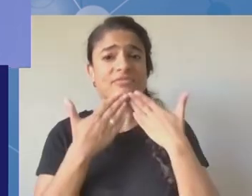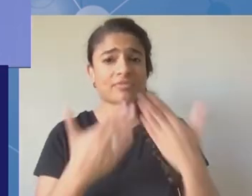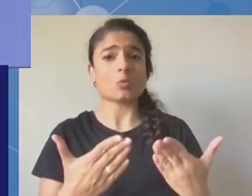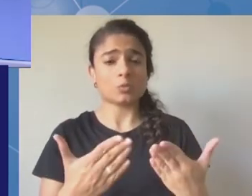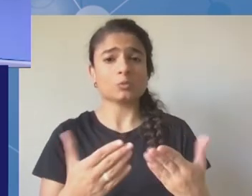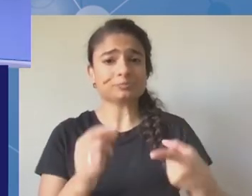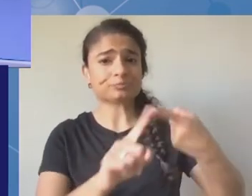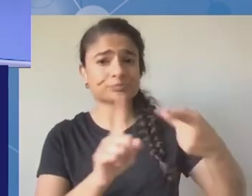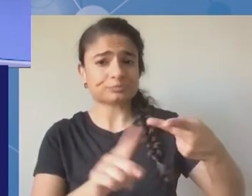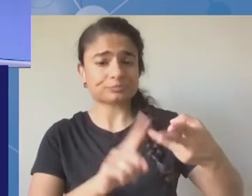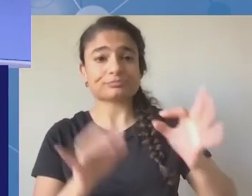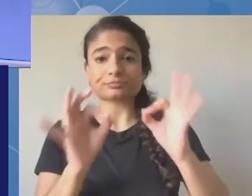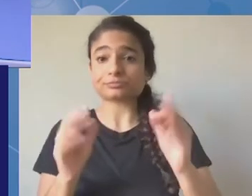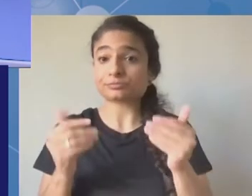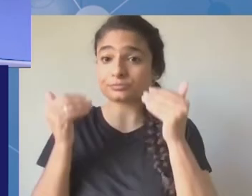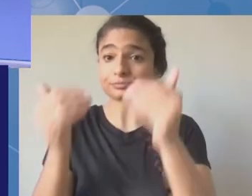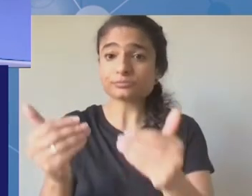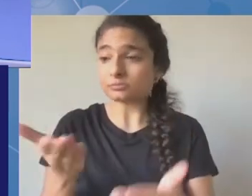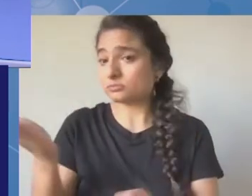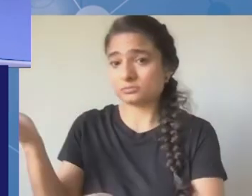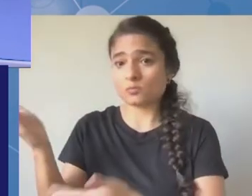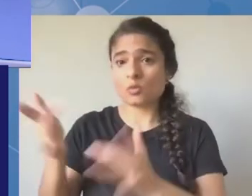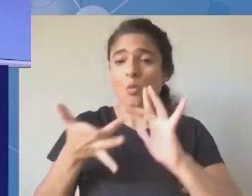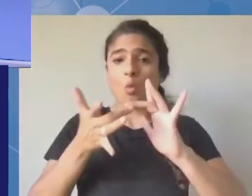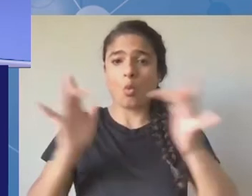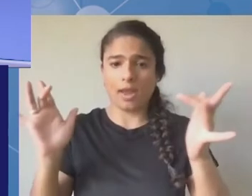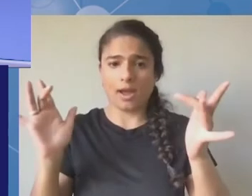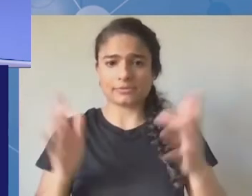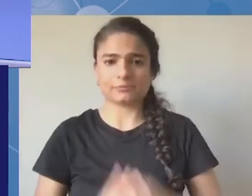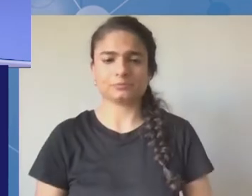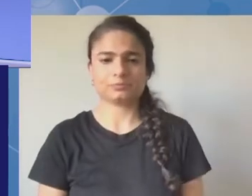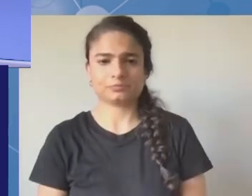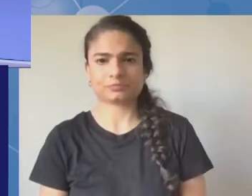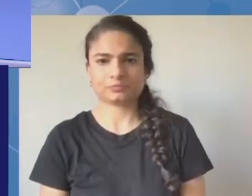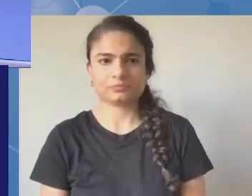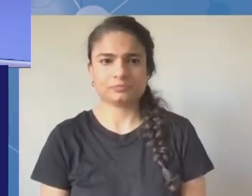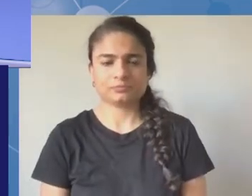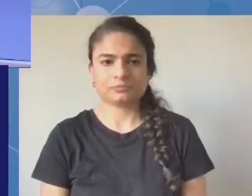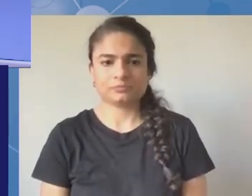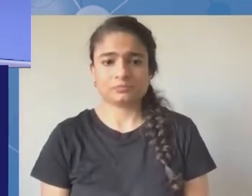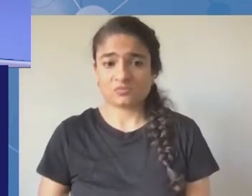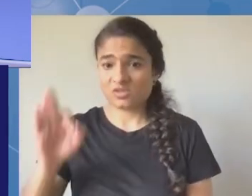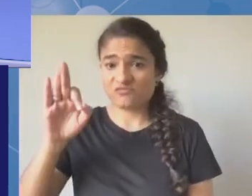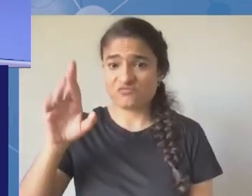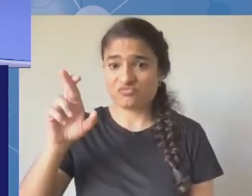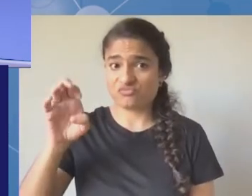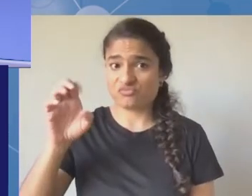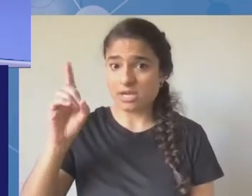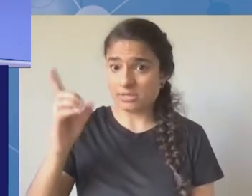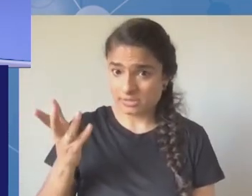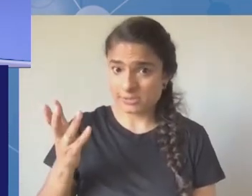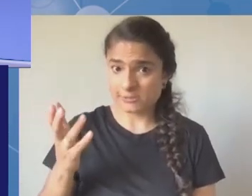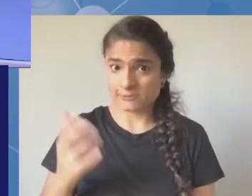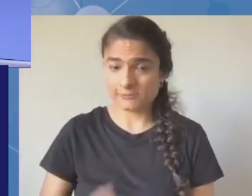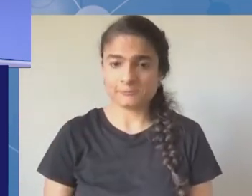hello